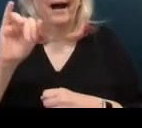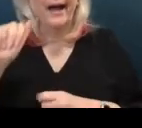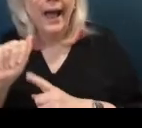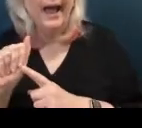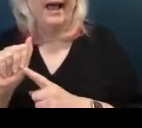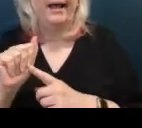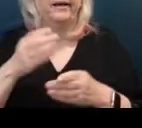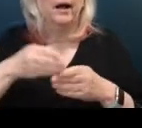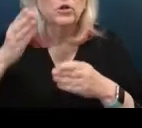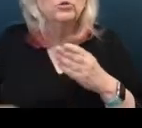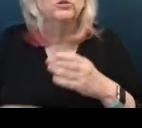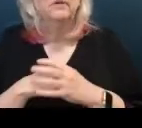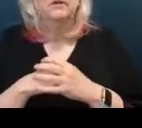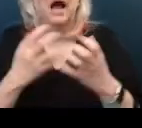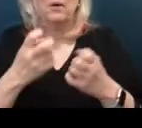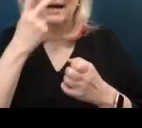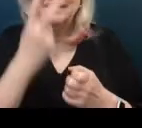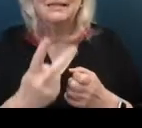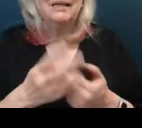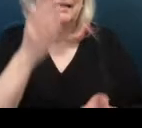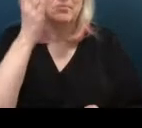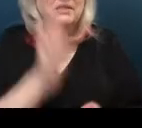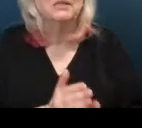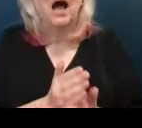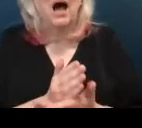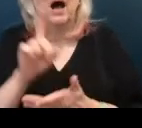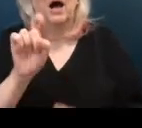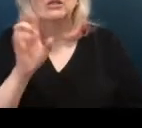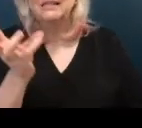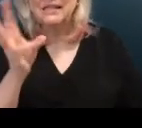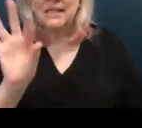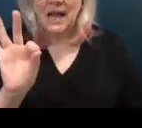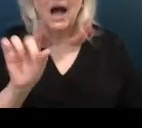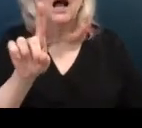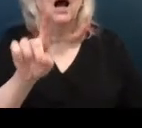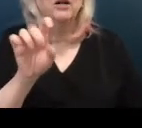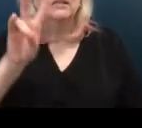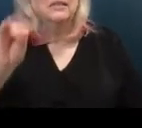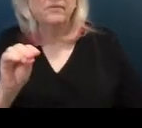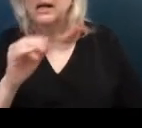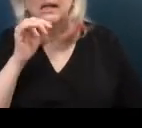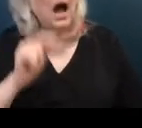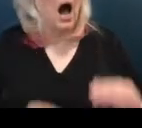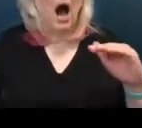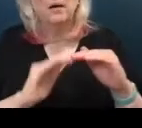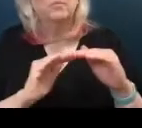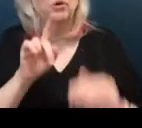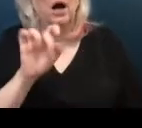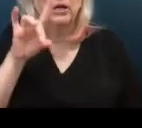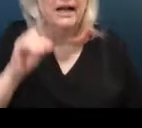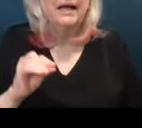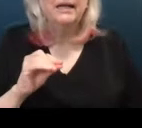days. I would like to see them stop at 169, 170, not just go to the 180 because that would show me purpose for the little bit done. So